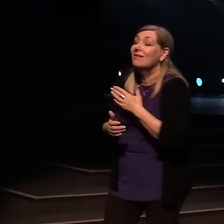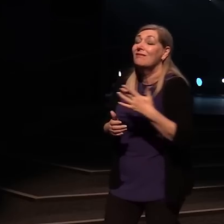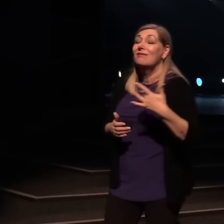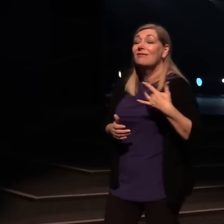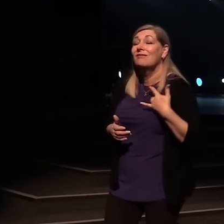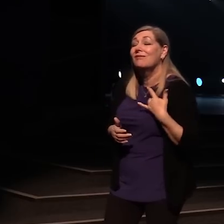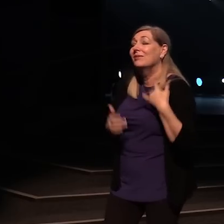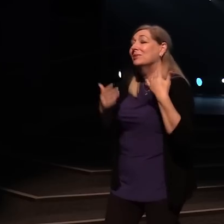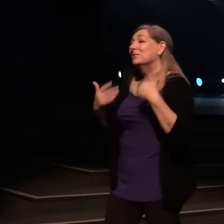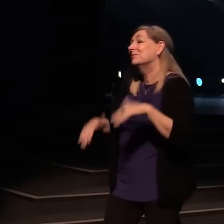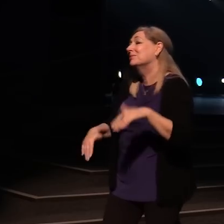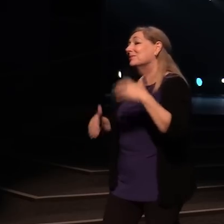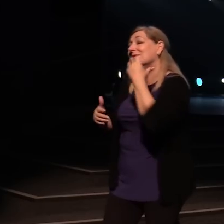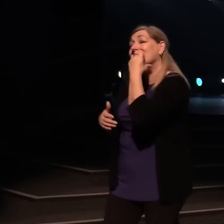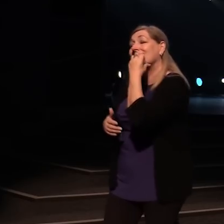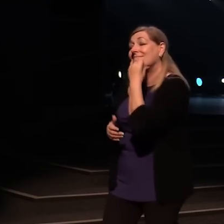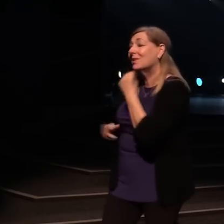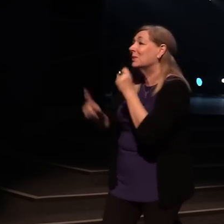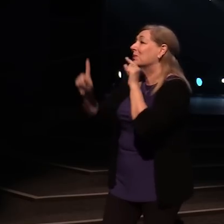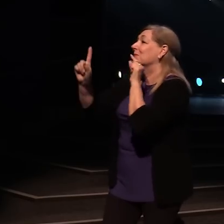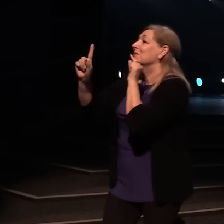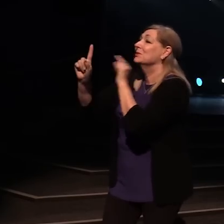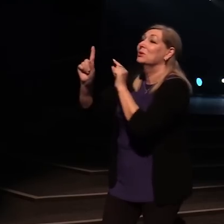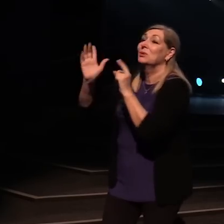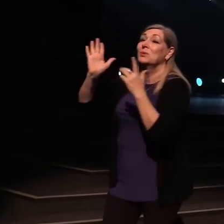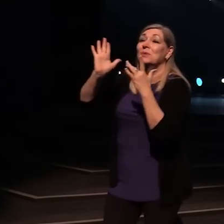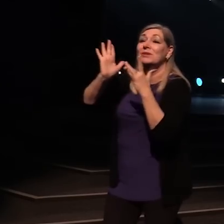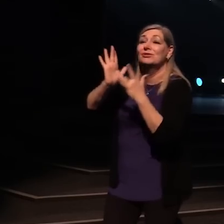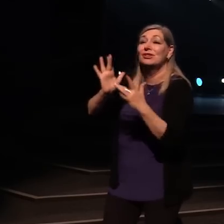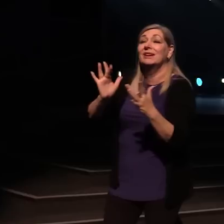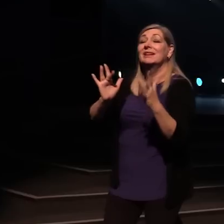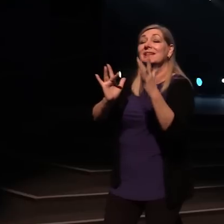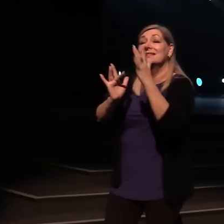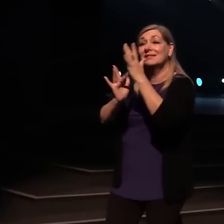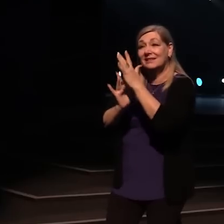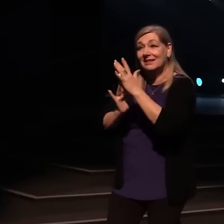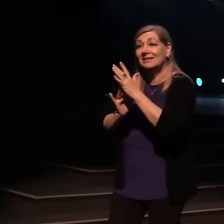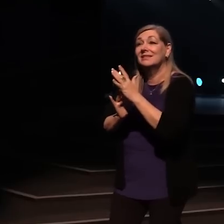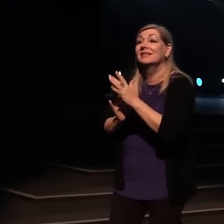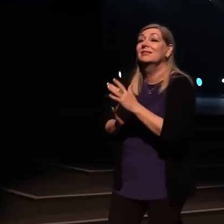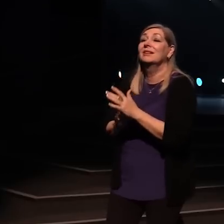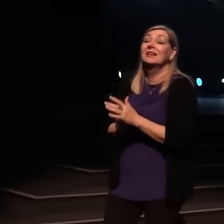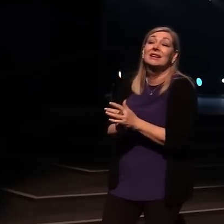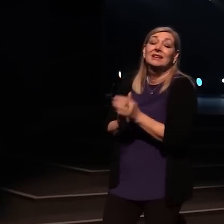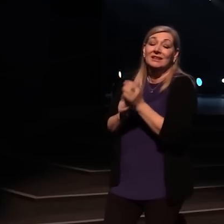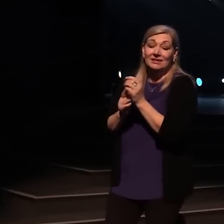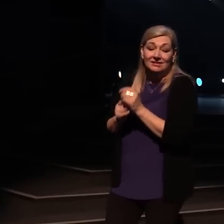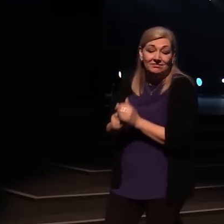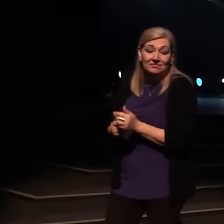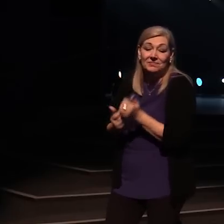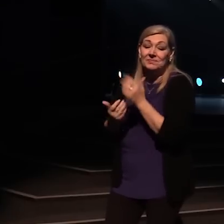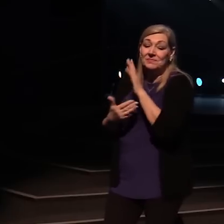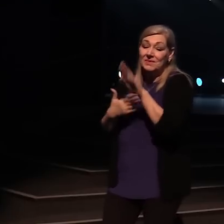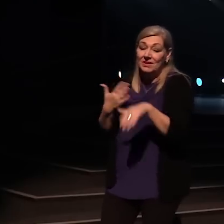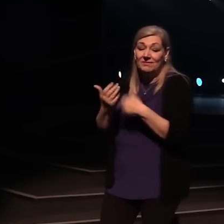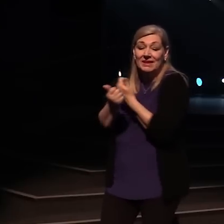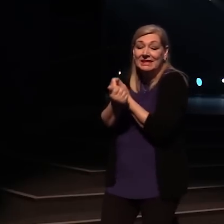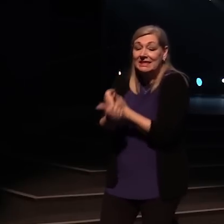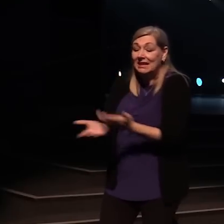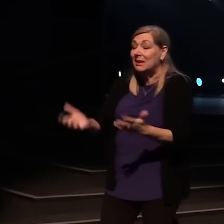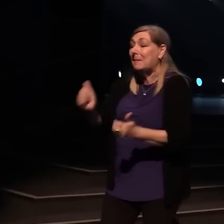you, Jesus more than anything,